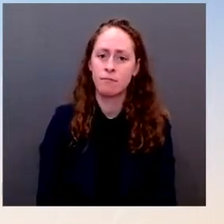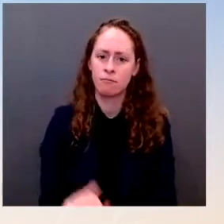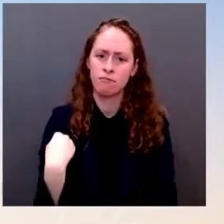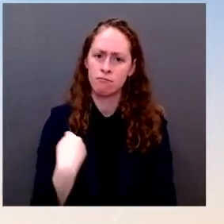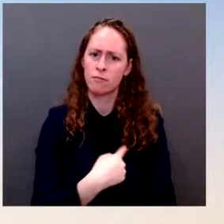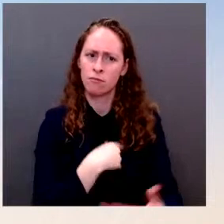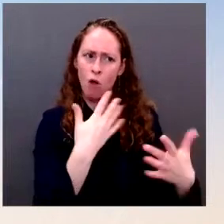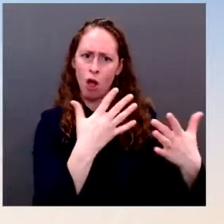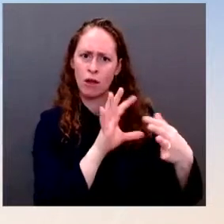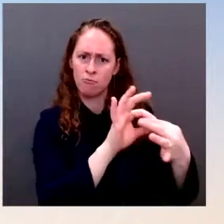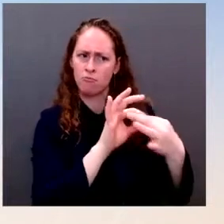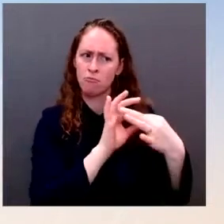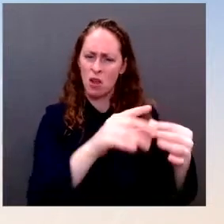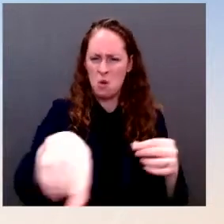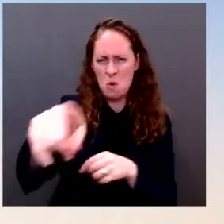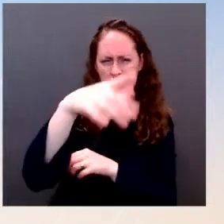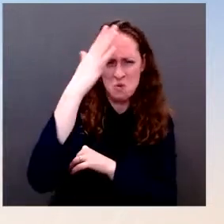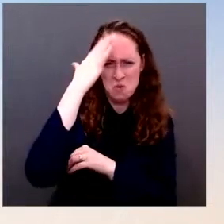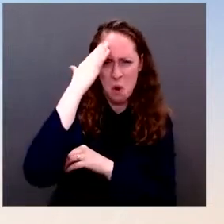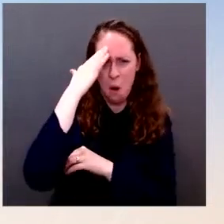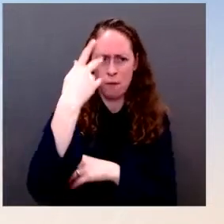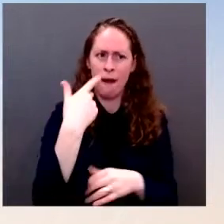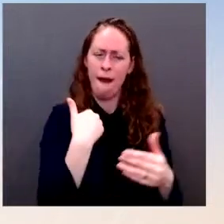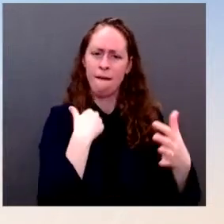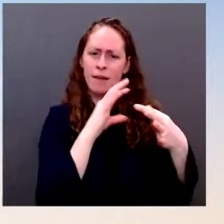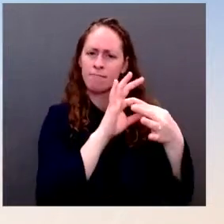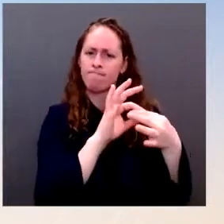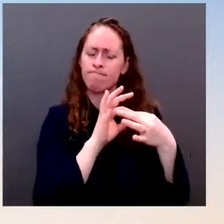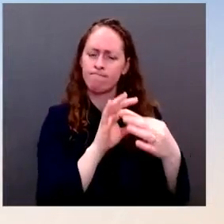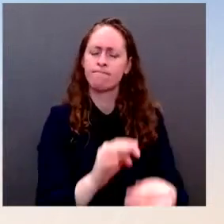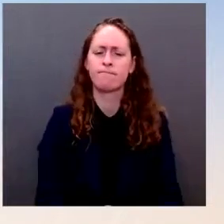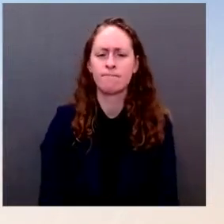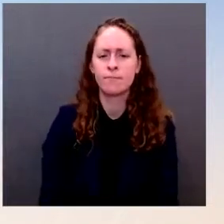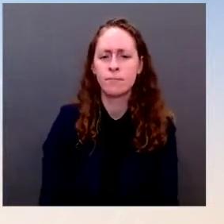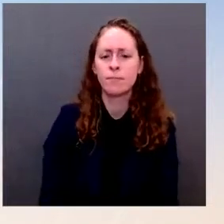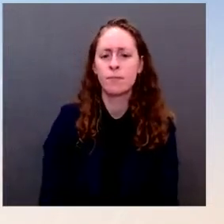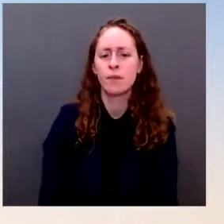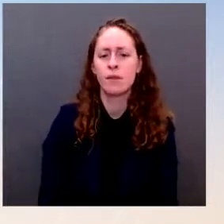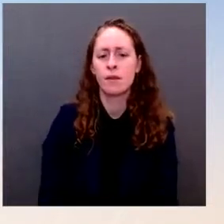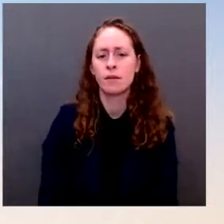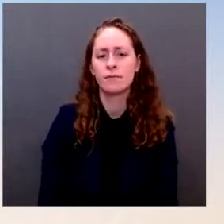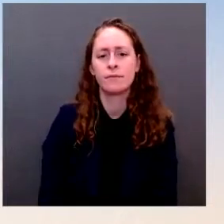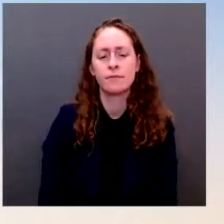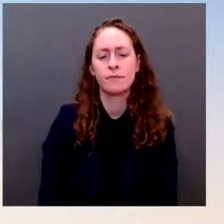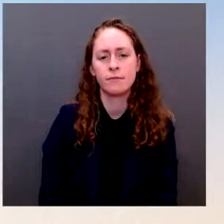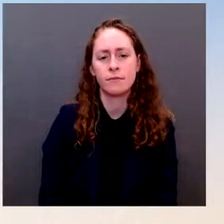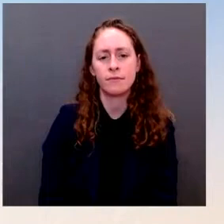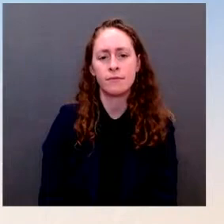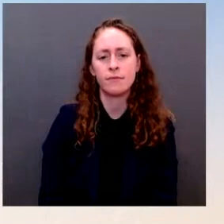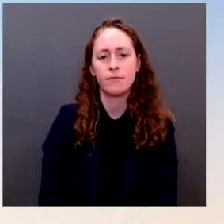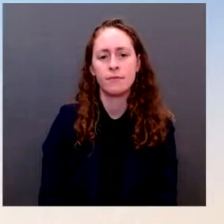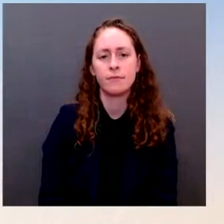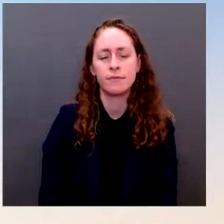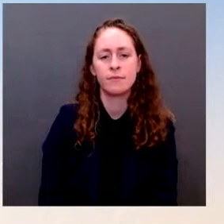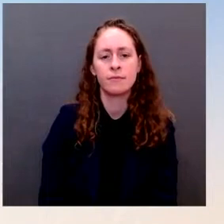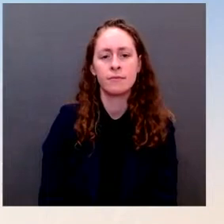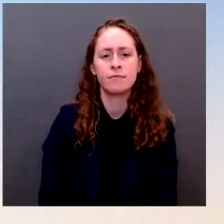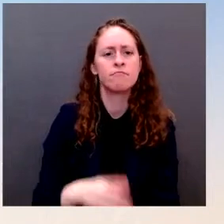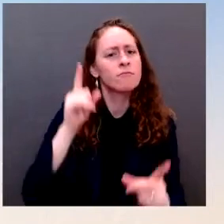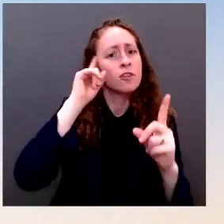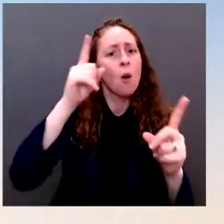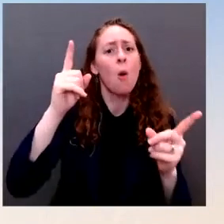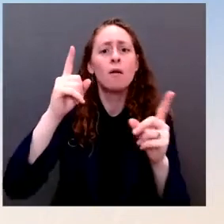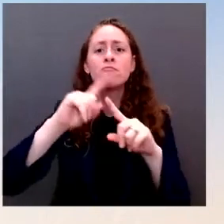focus right now is continuing to unite with allies and partners to respond decisively if Russia further invades Ukraine. Are there any concerns